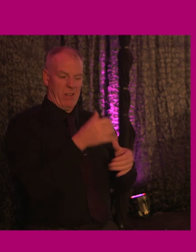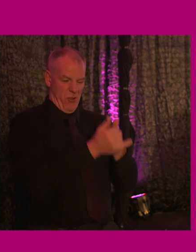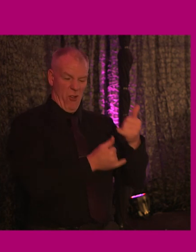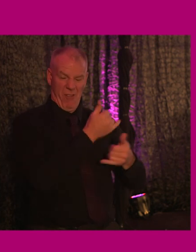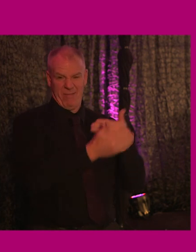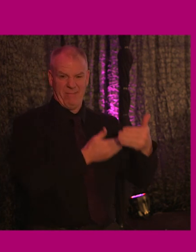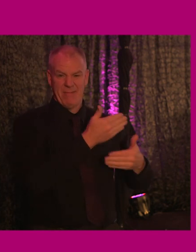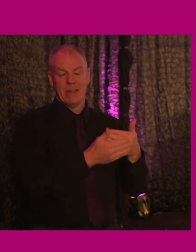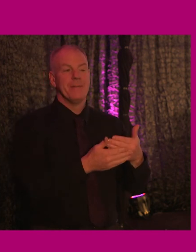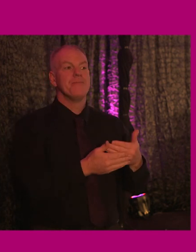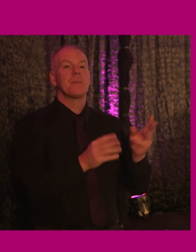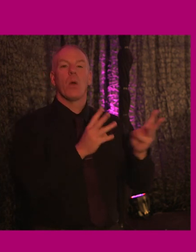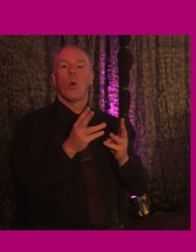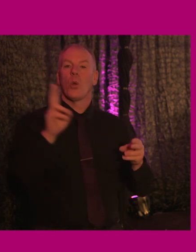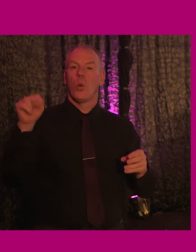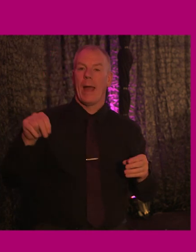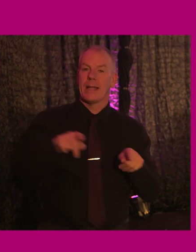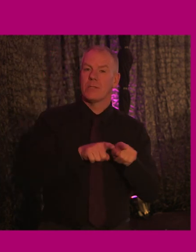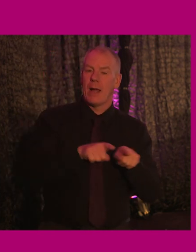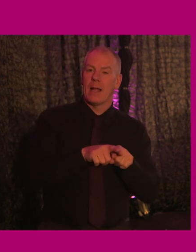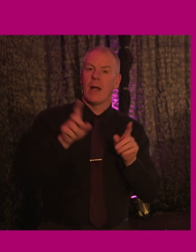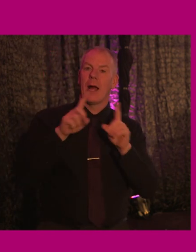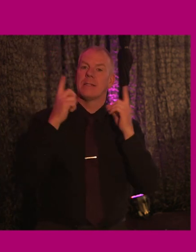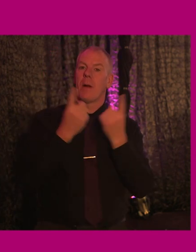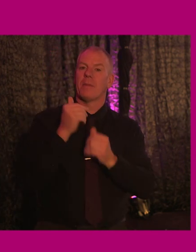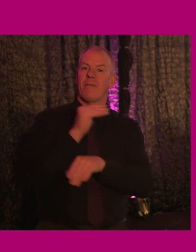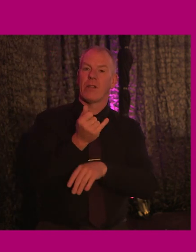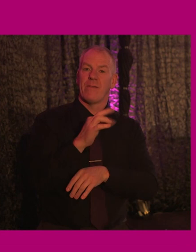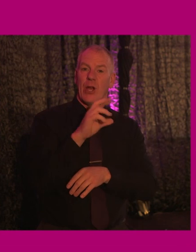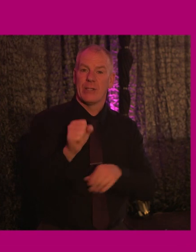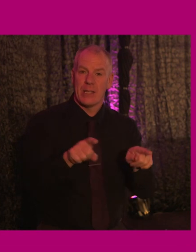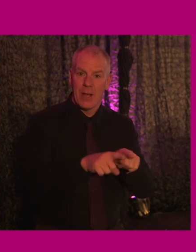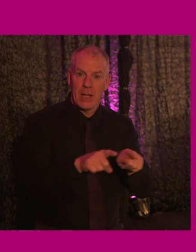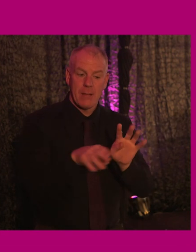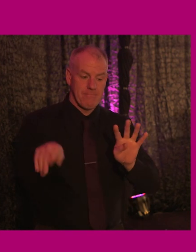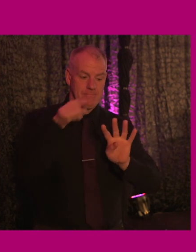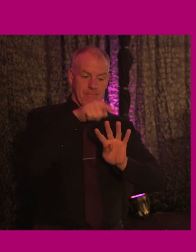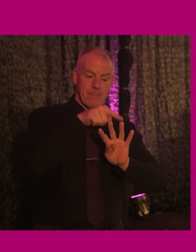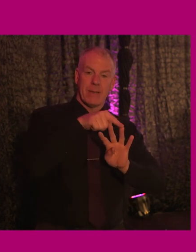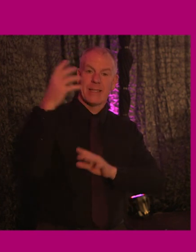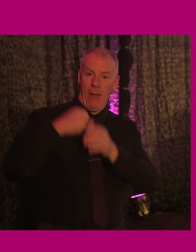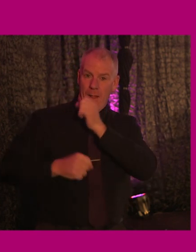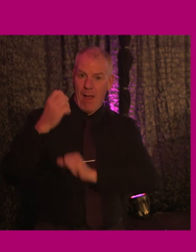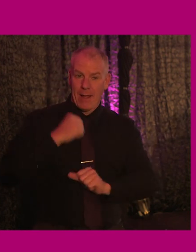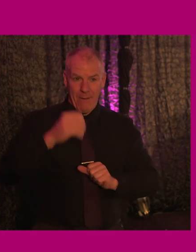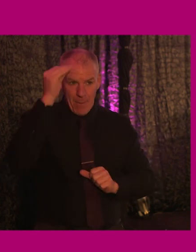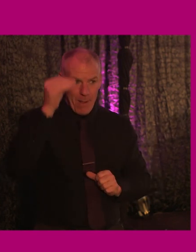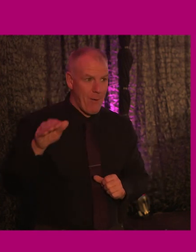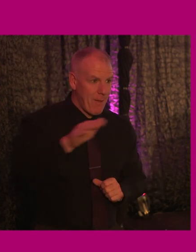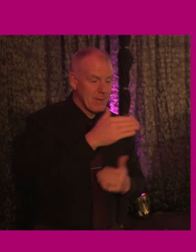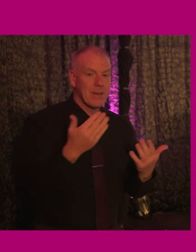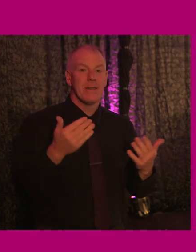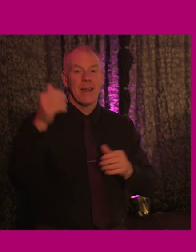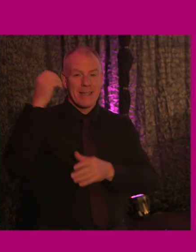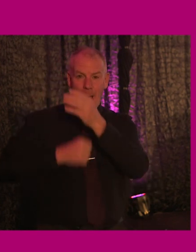years. And she's also worked at the United Nations and the Department of Foreign Affairs. And beside Pamela is Caroline, be very familiar to many of you.